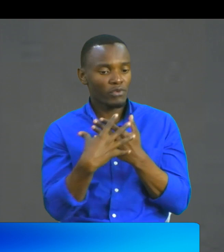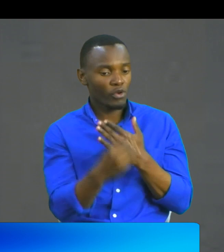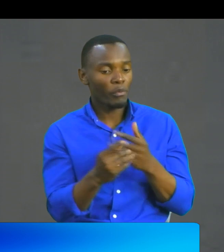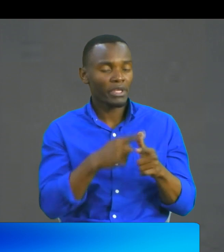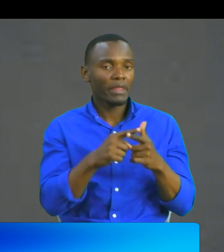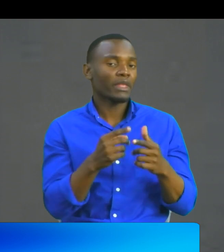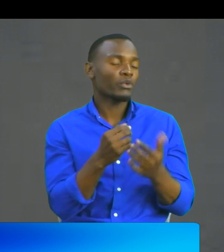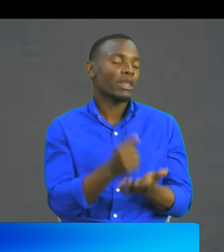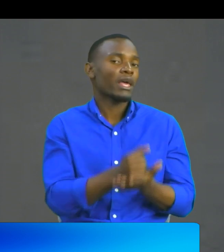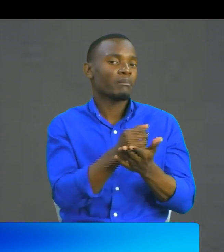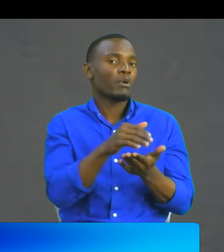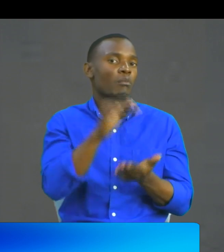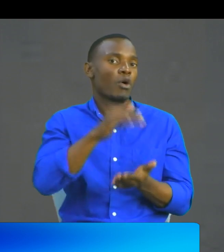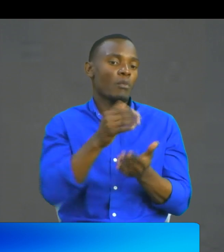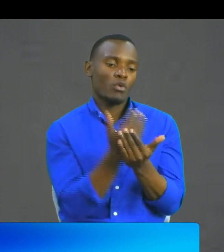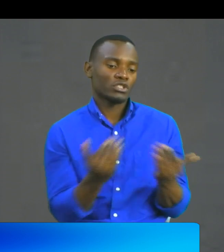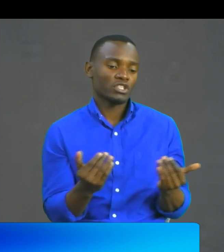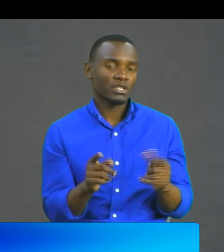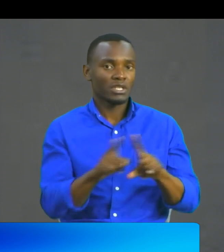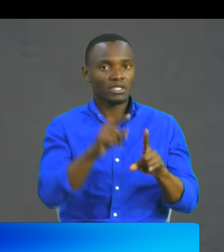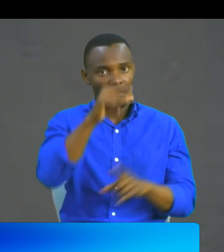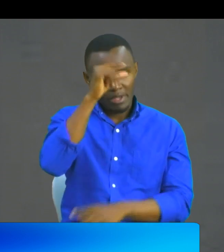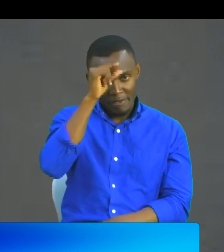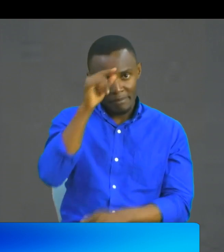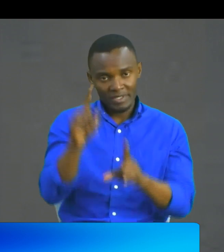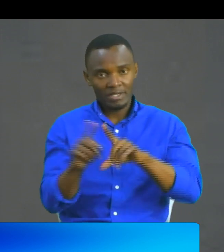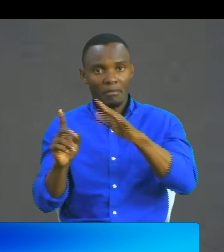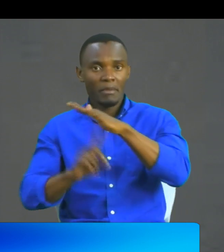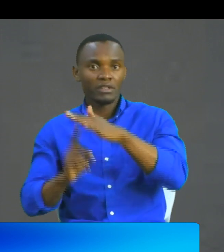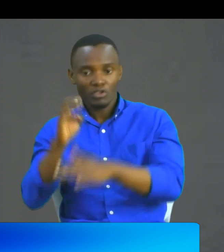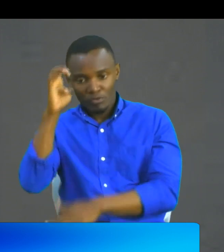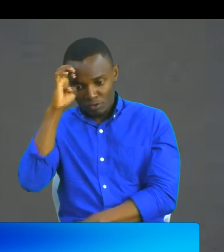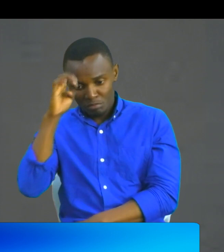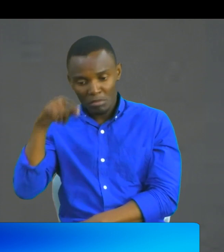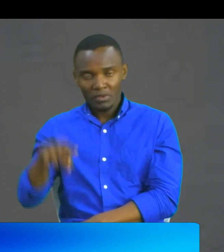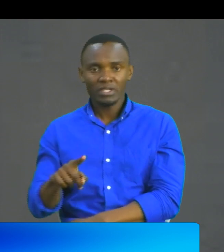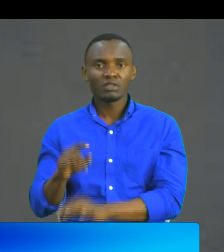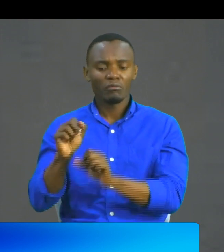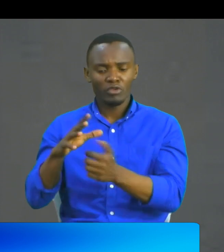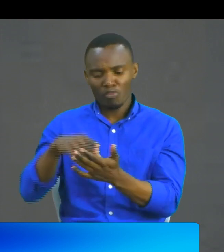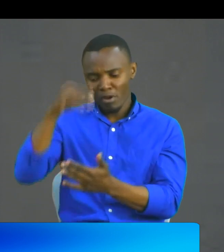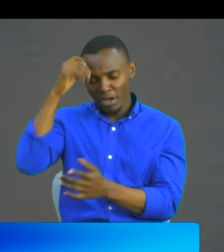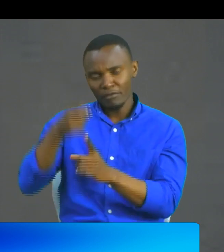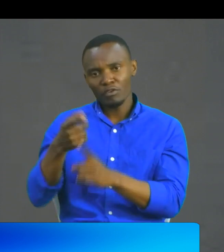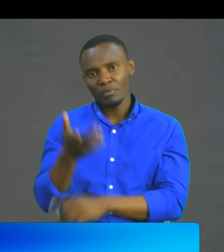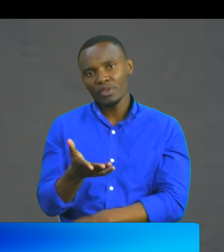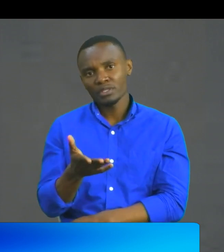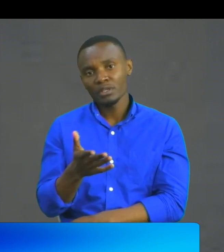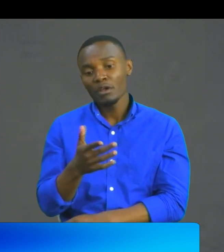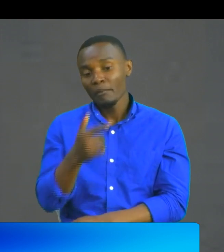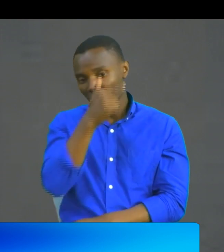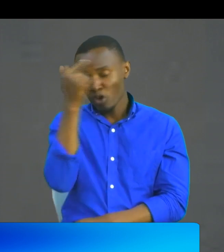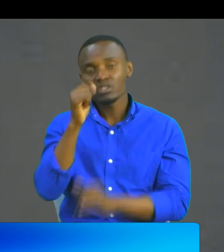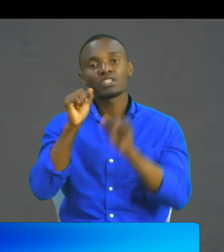most children and the government and especially the Ministry of Education, this can be a benchmarking opportunity because it can be done.